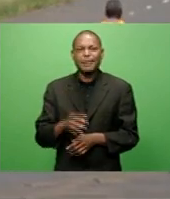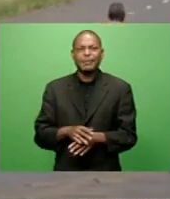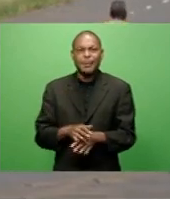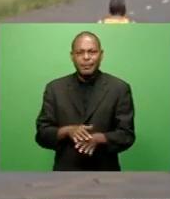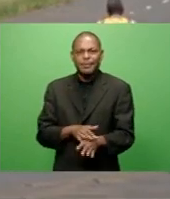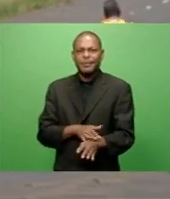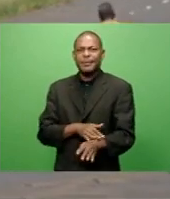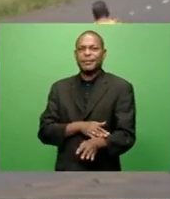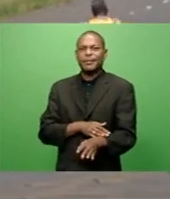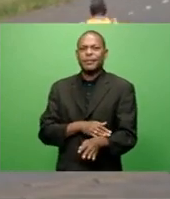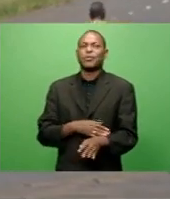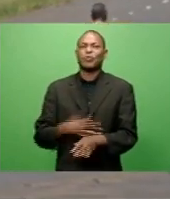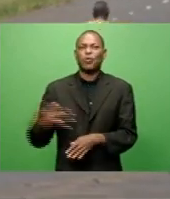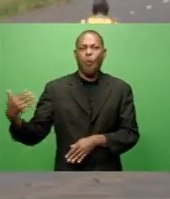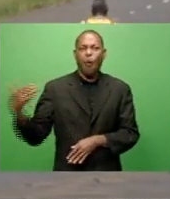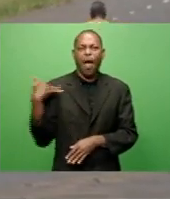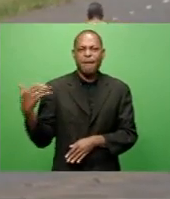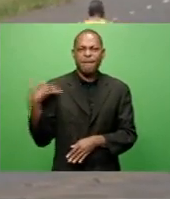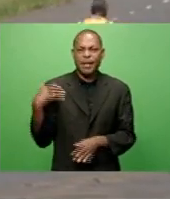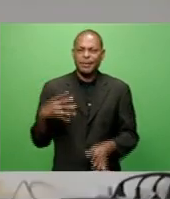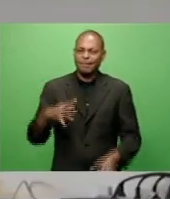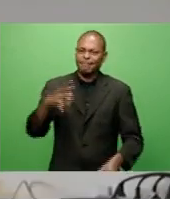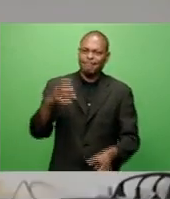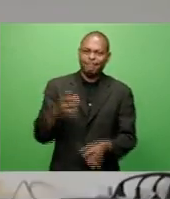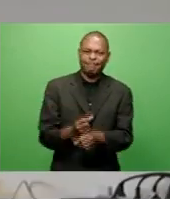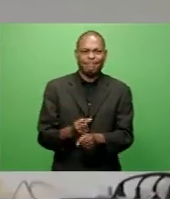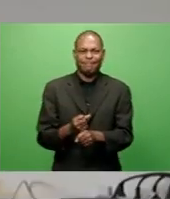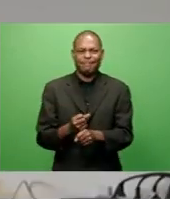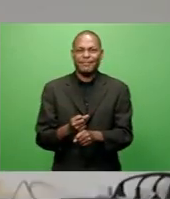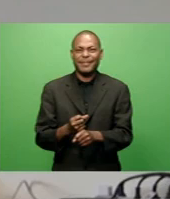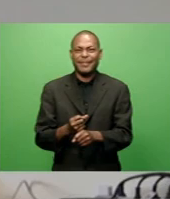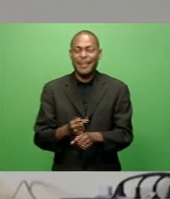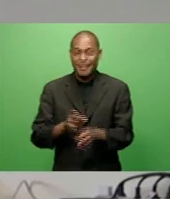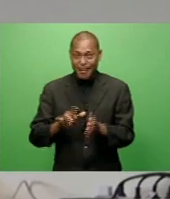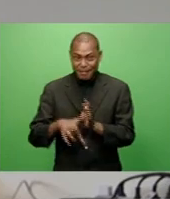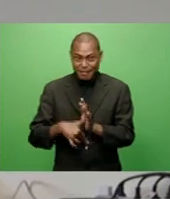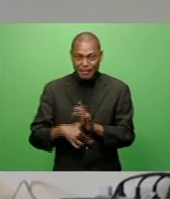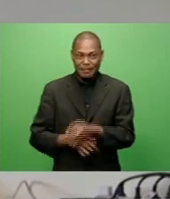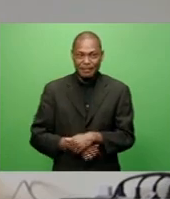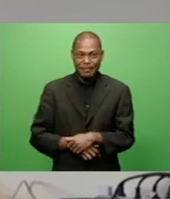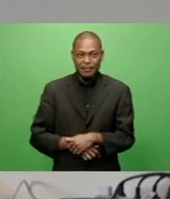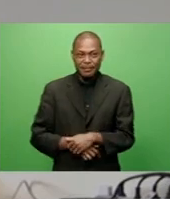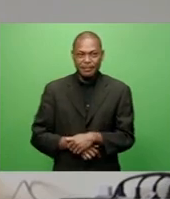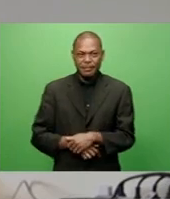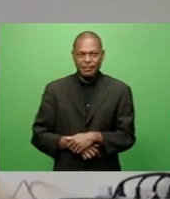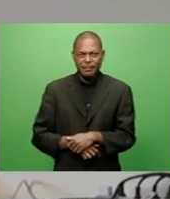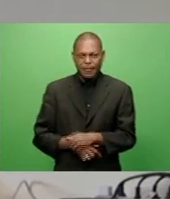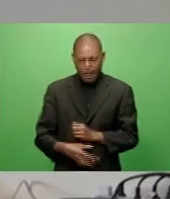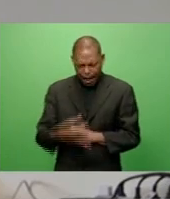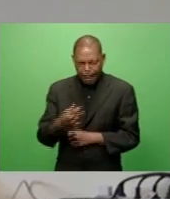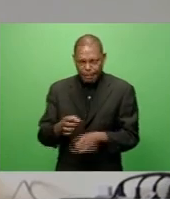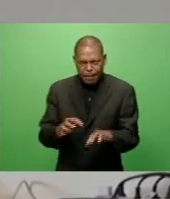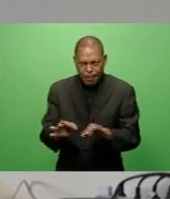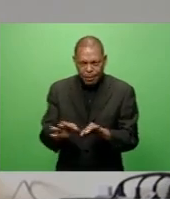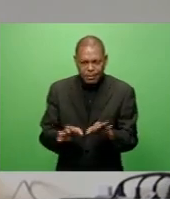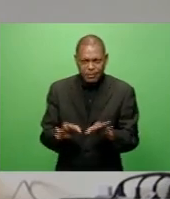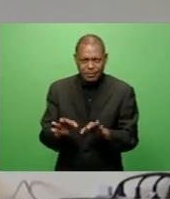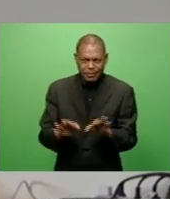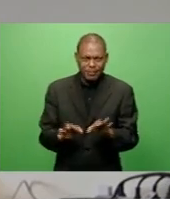has affected FRA's completion timeline. But our aim is still to get